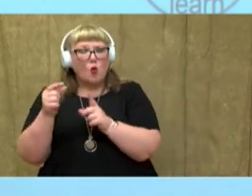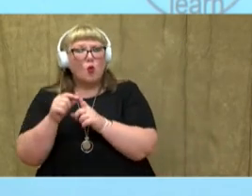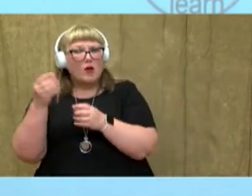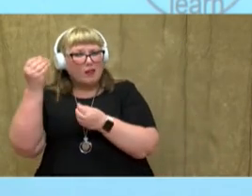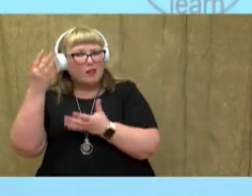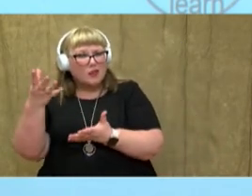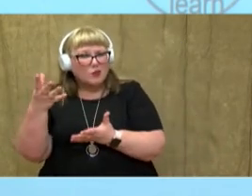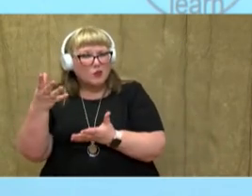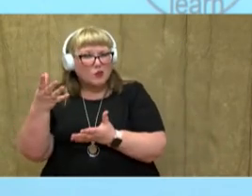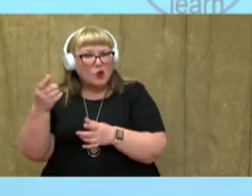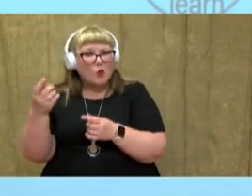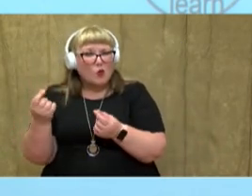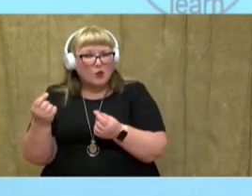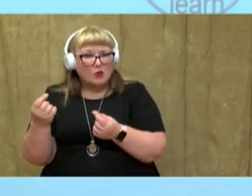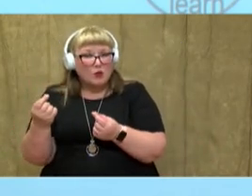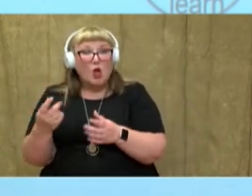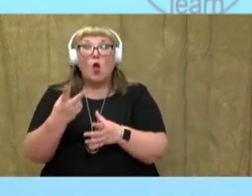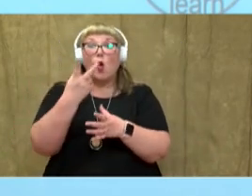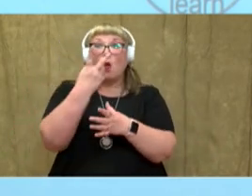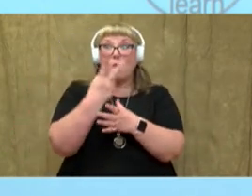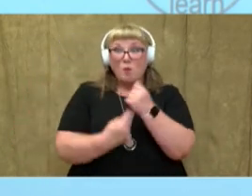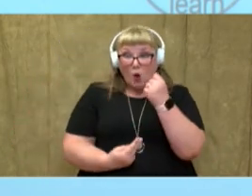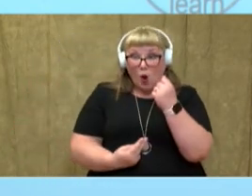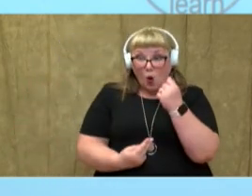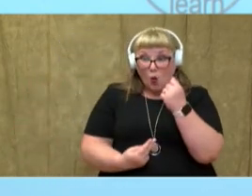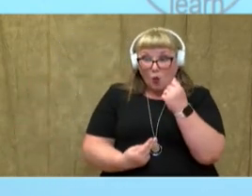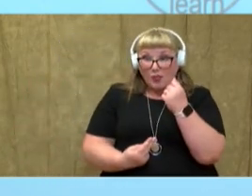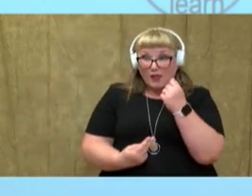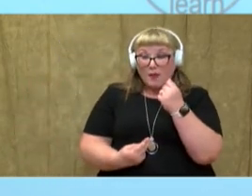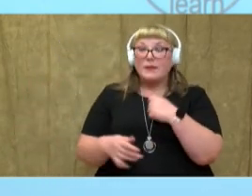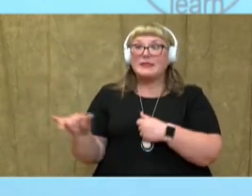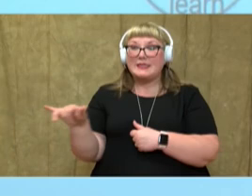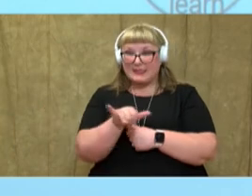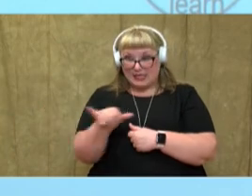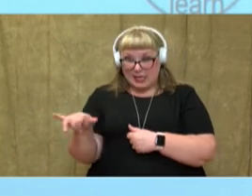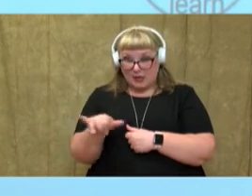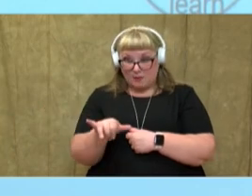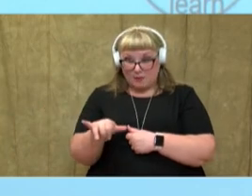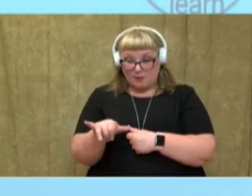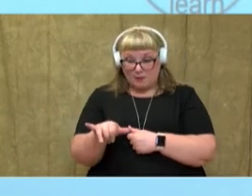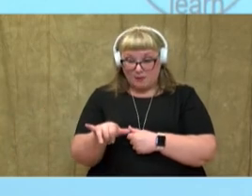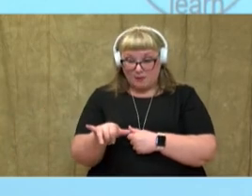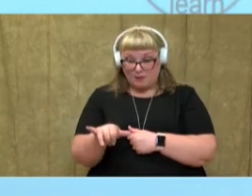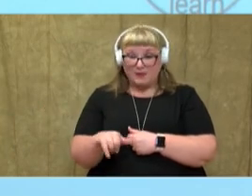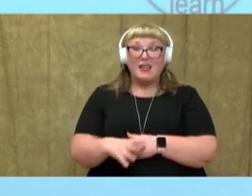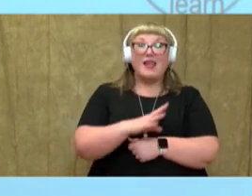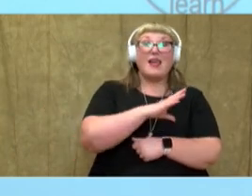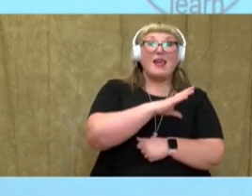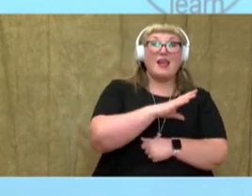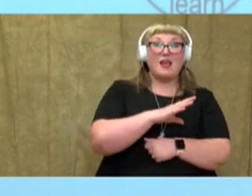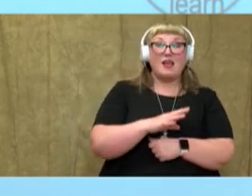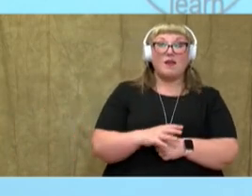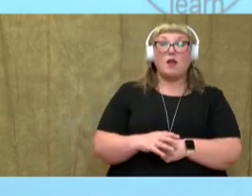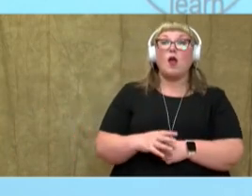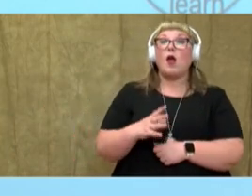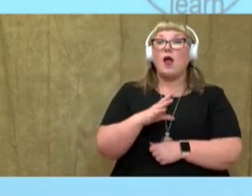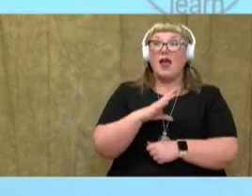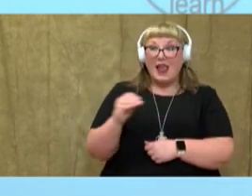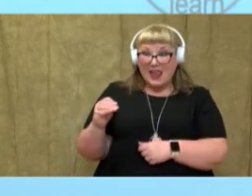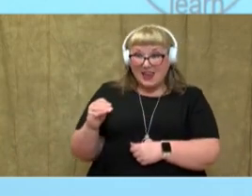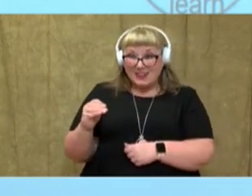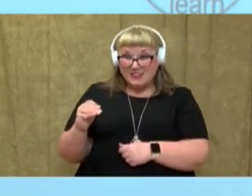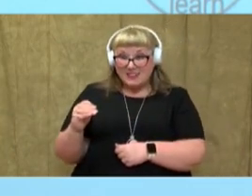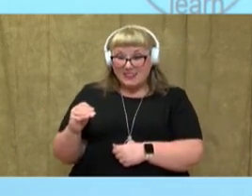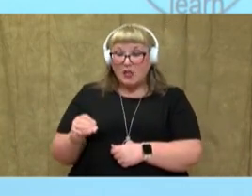That's right, both and and. When I'm trying to show that something is the same, I'm making a connection, I'm going to use the clue